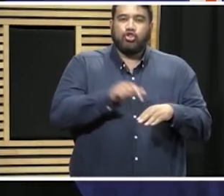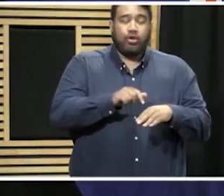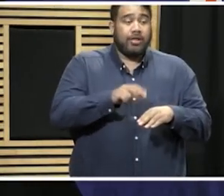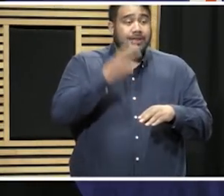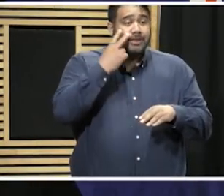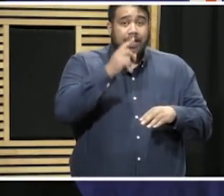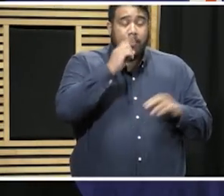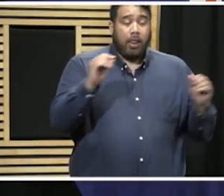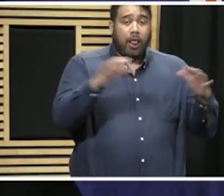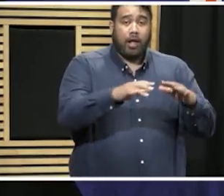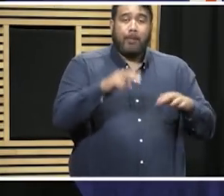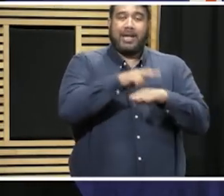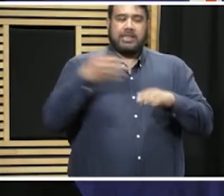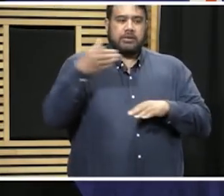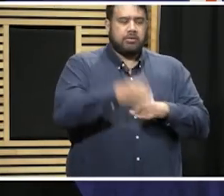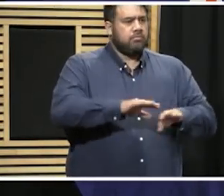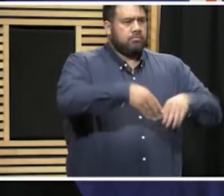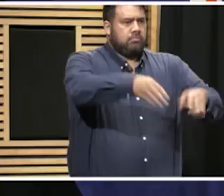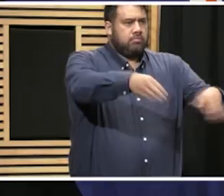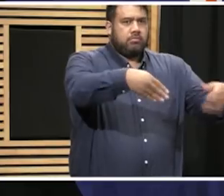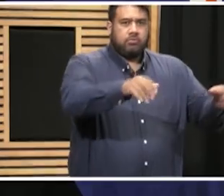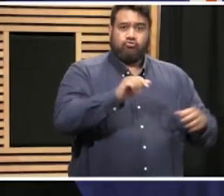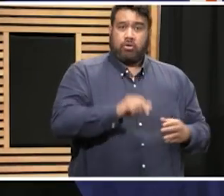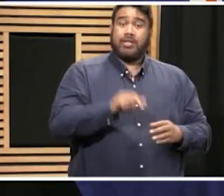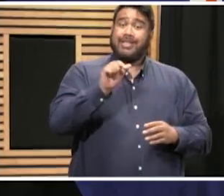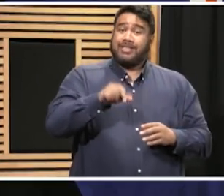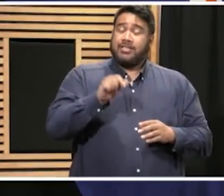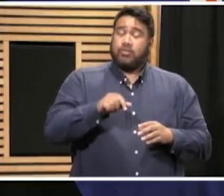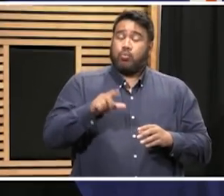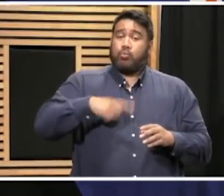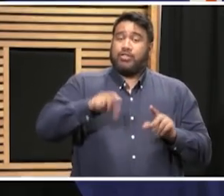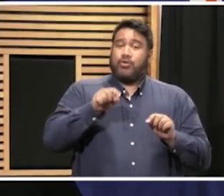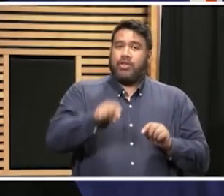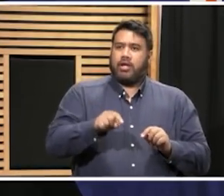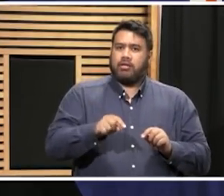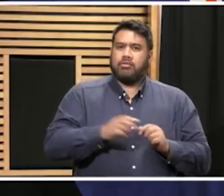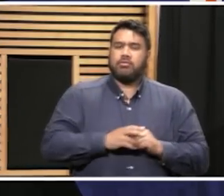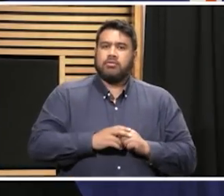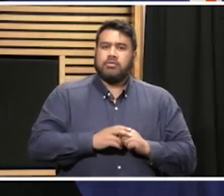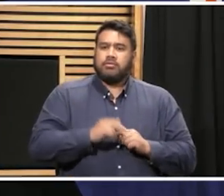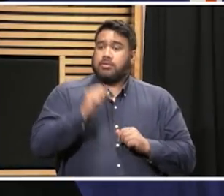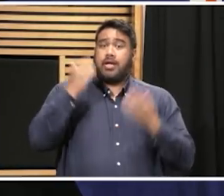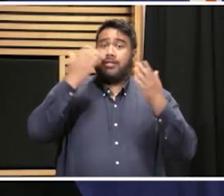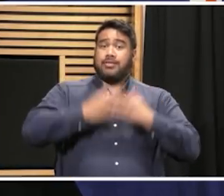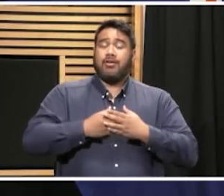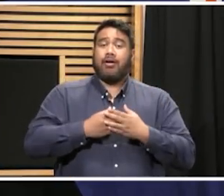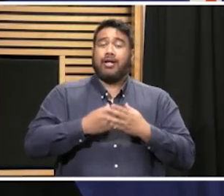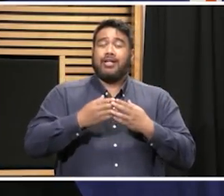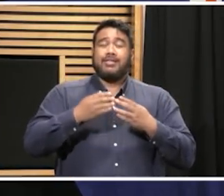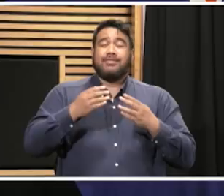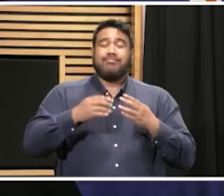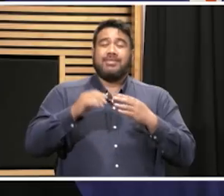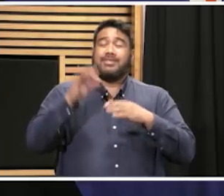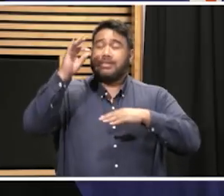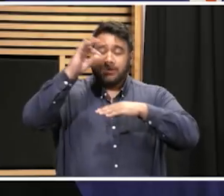So that's what we're considering. As you know, the sun came out in Wellington at about 4pm and everyone took advantage of that. I really